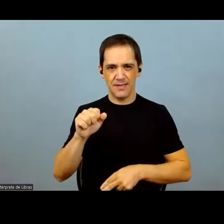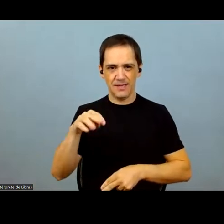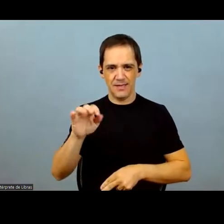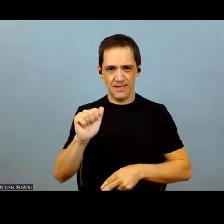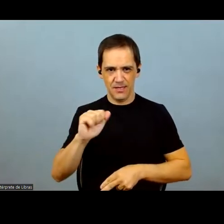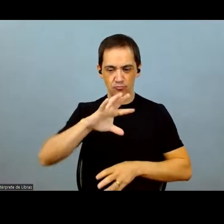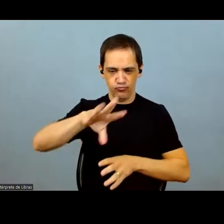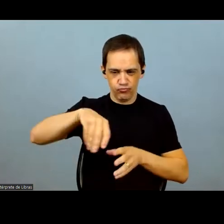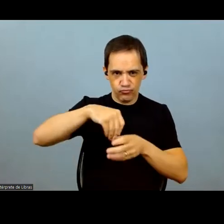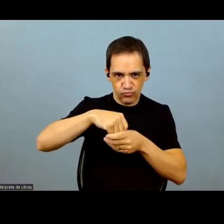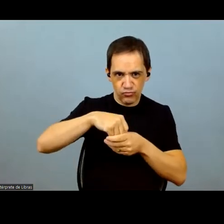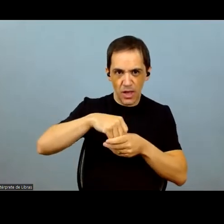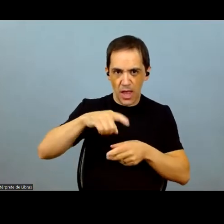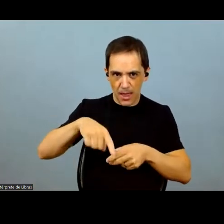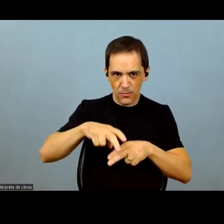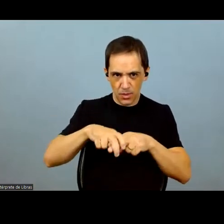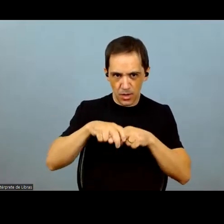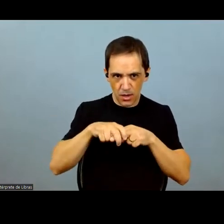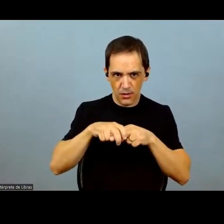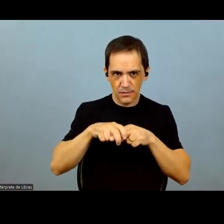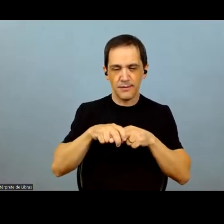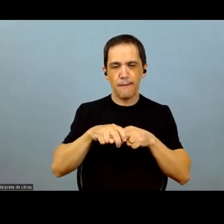incorporation to the company?